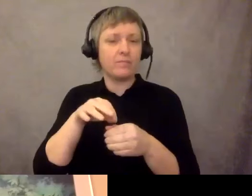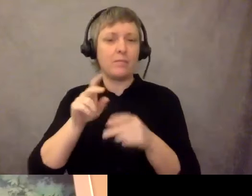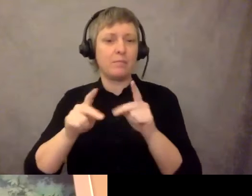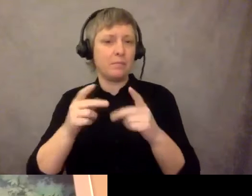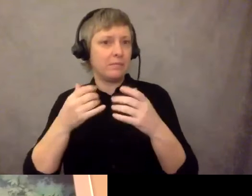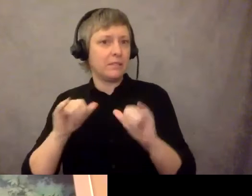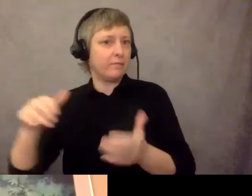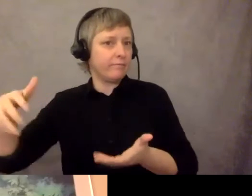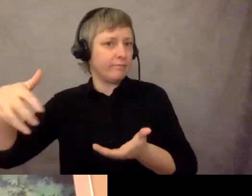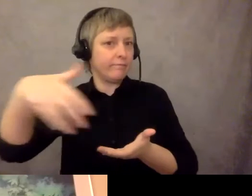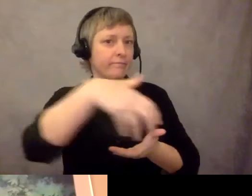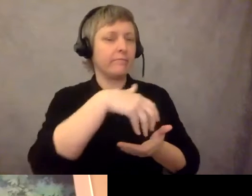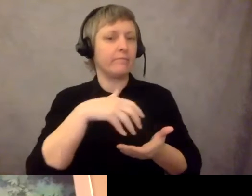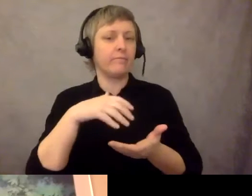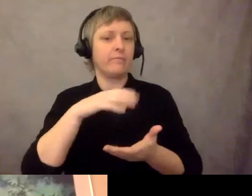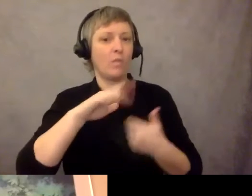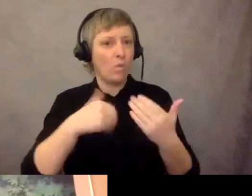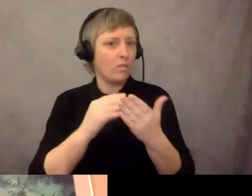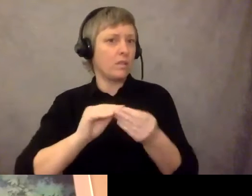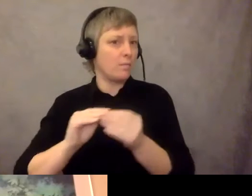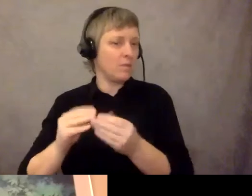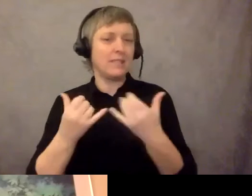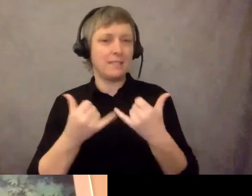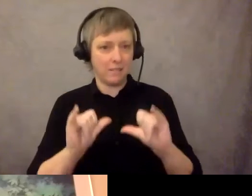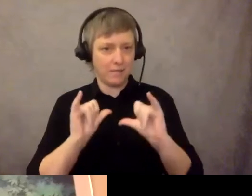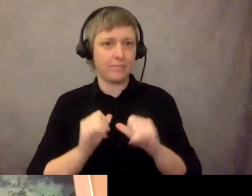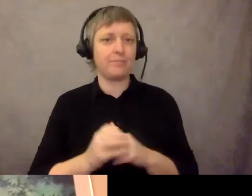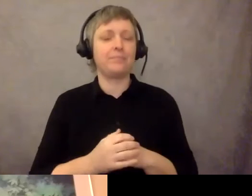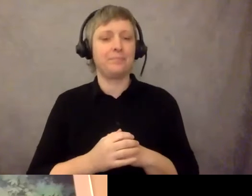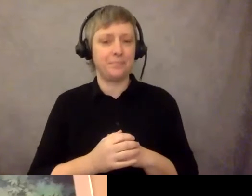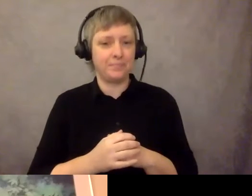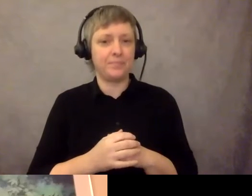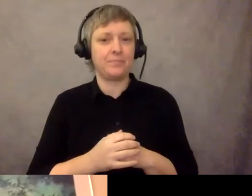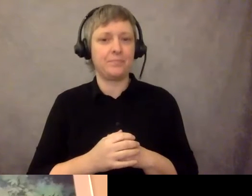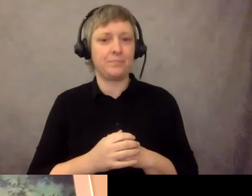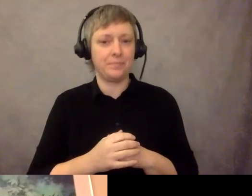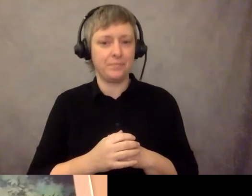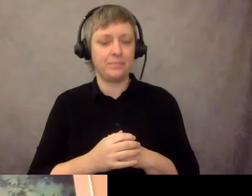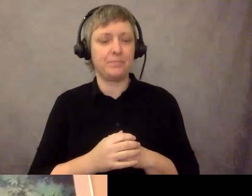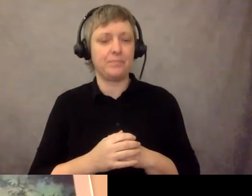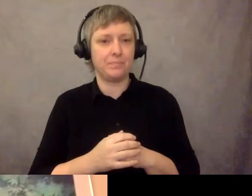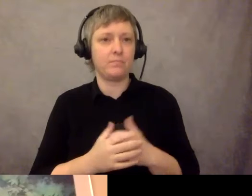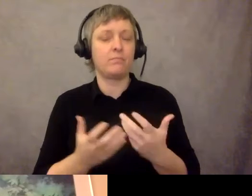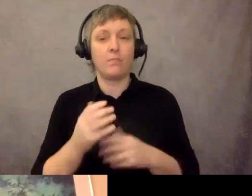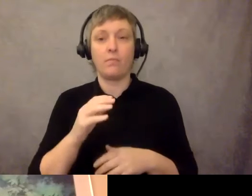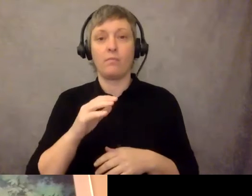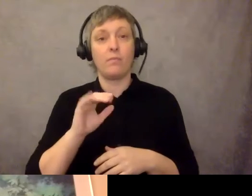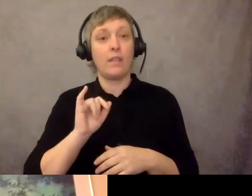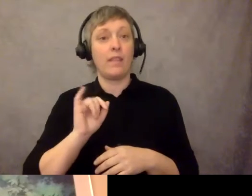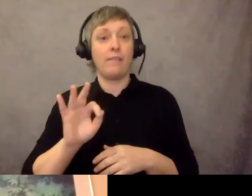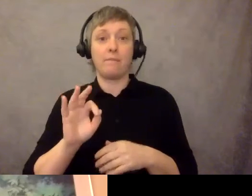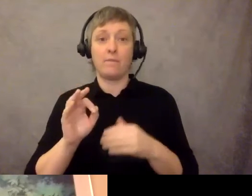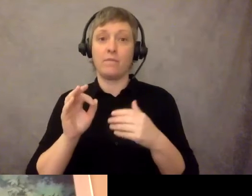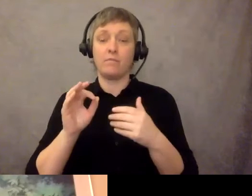gathering all of the numbers. And I know that, you know, if this does pass moves